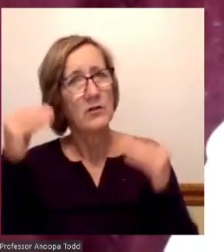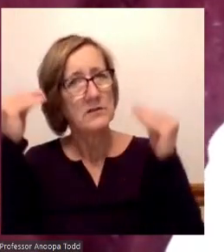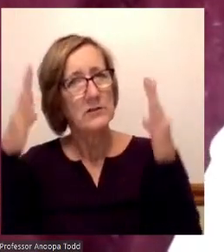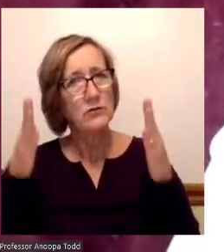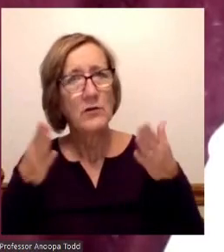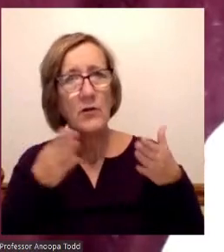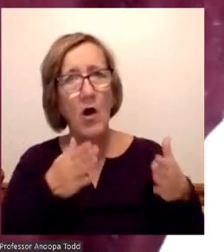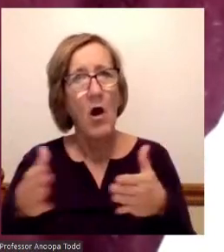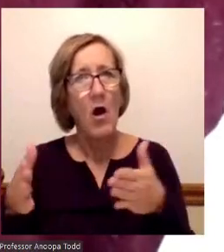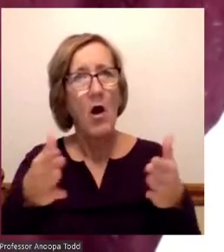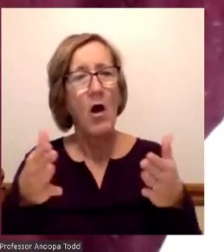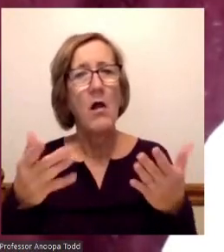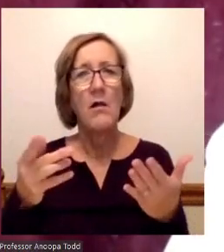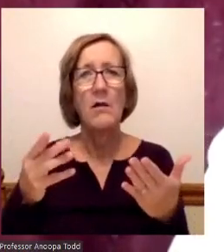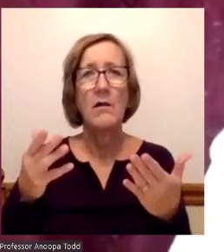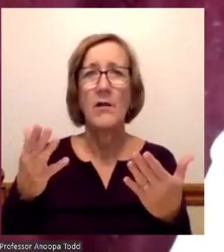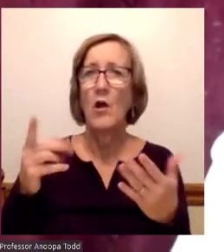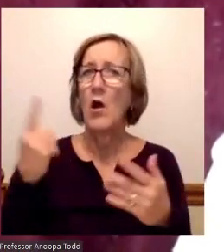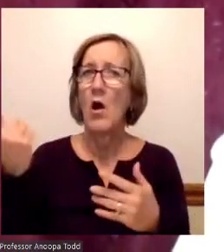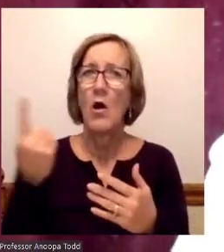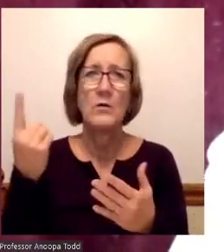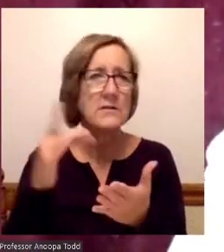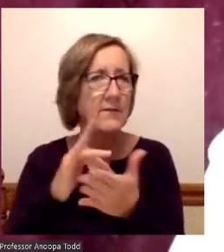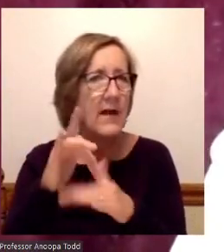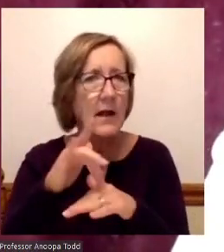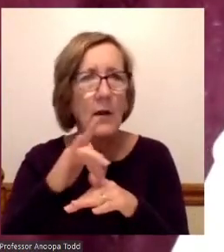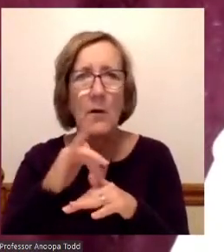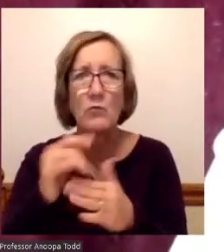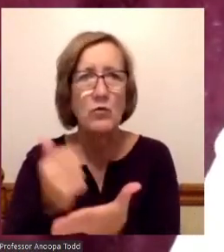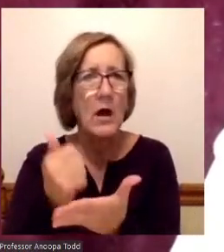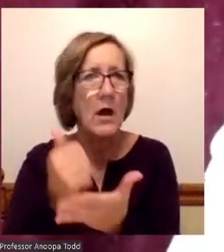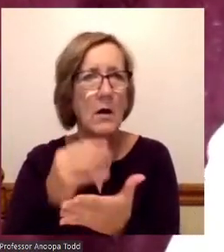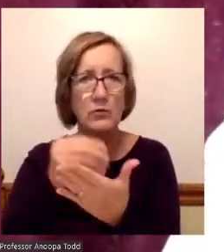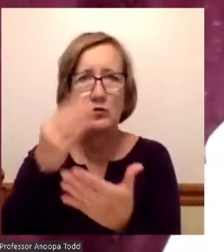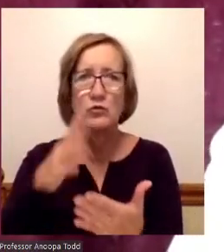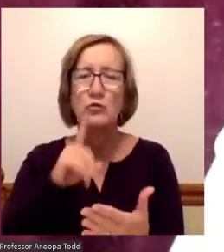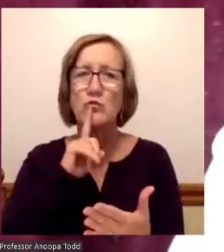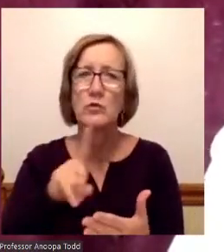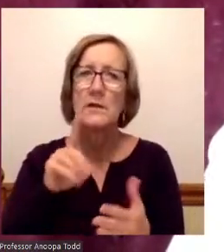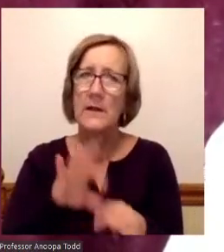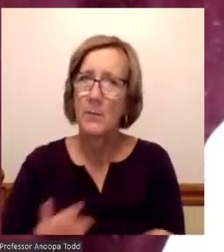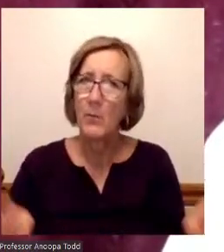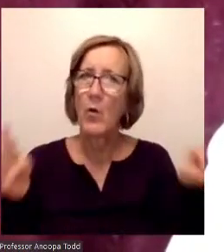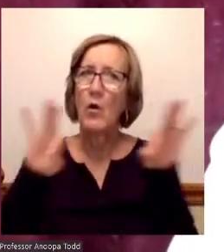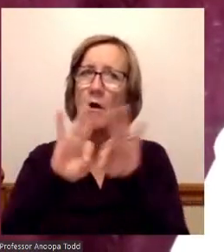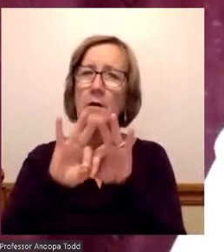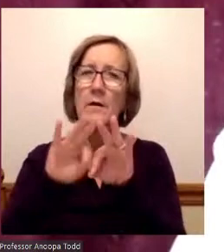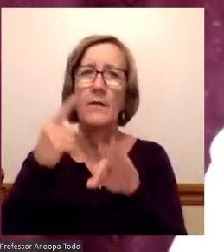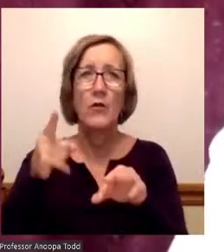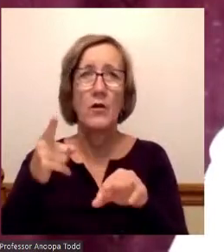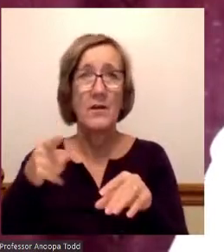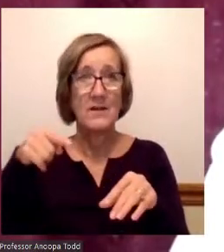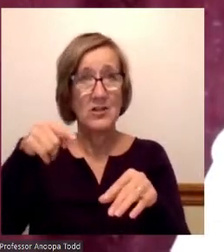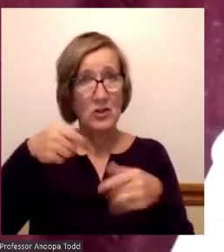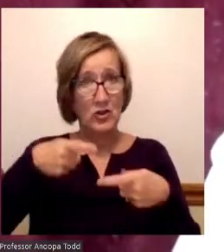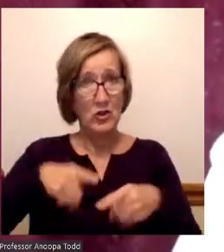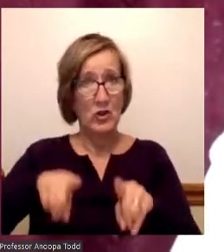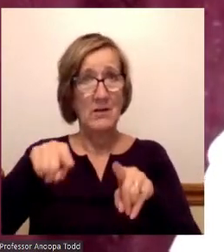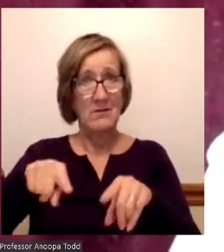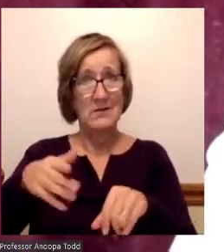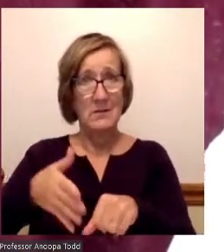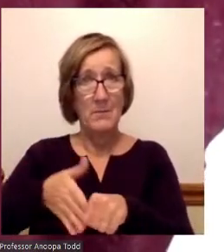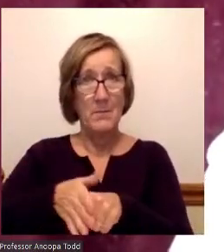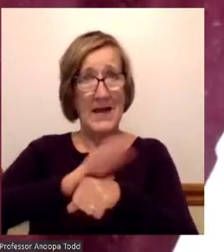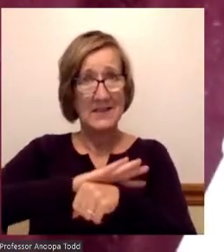office hours. They're always available for students, and that's important. During this pandemic, they've been available just as much online.